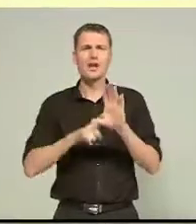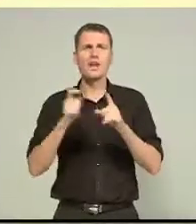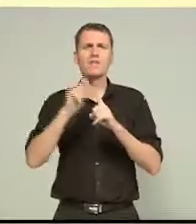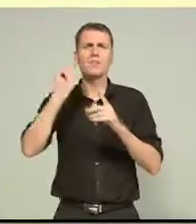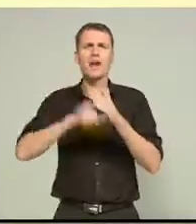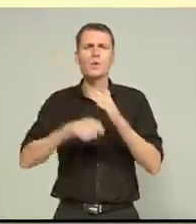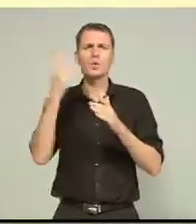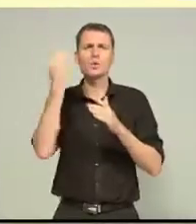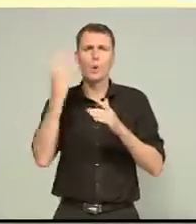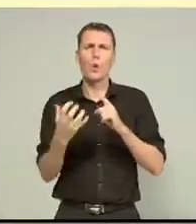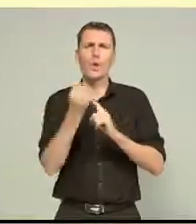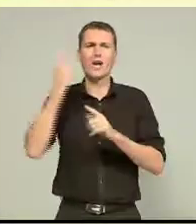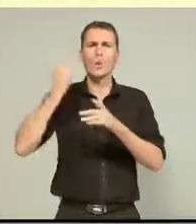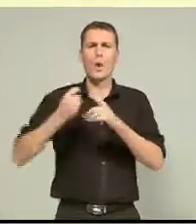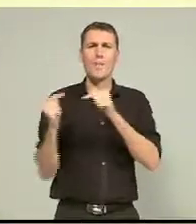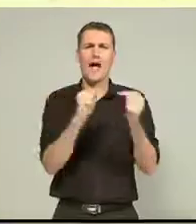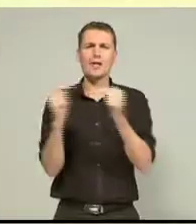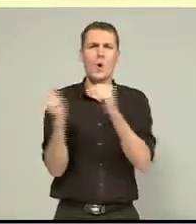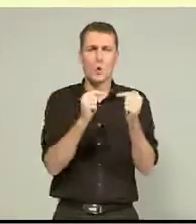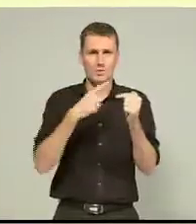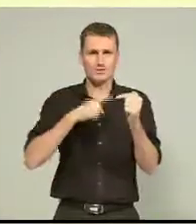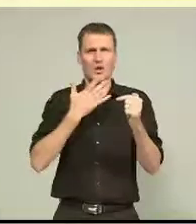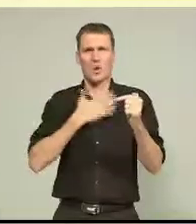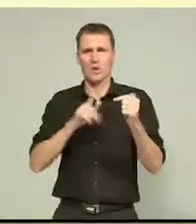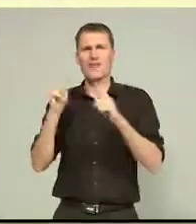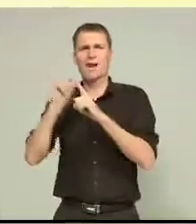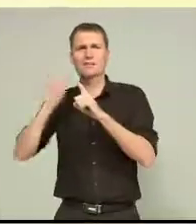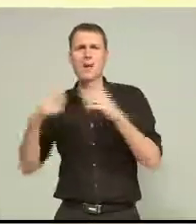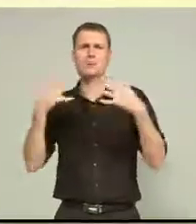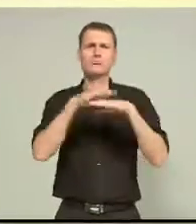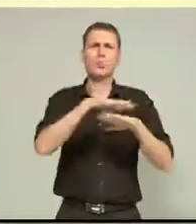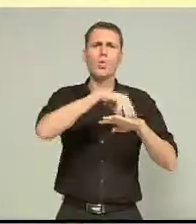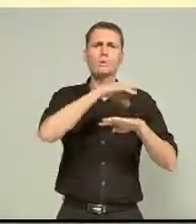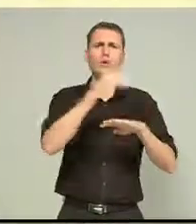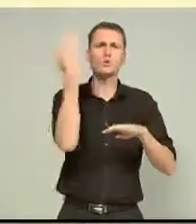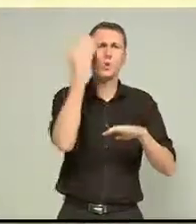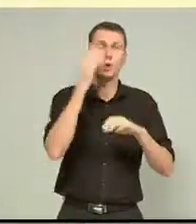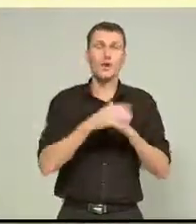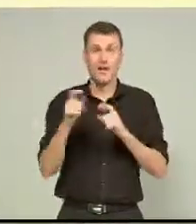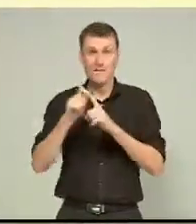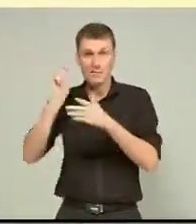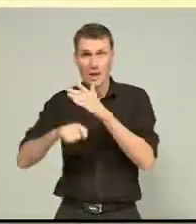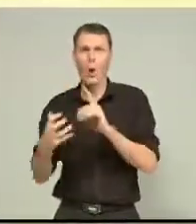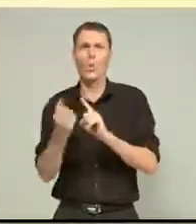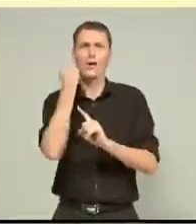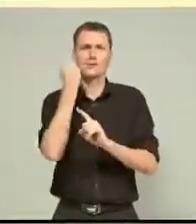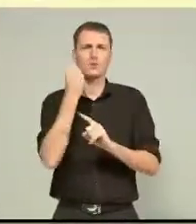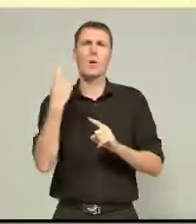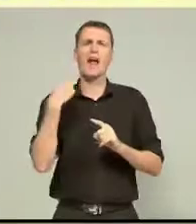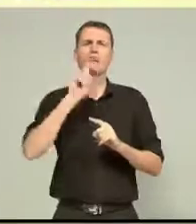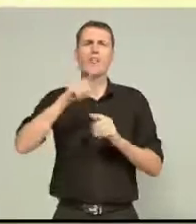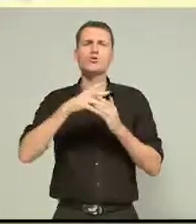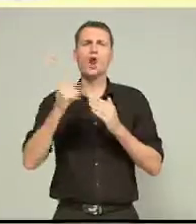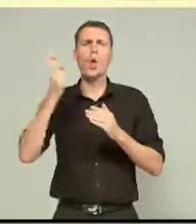with the Ministry of Education over its merger with Walston School. Phillipstown won nearly $100,000 in court costs from this battle.